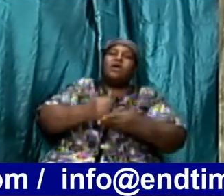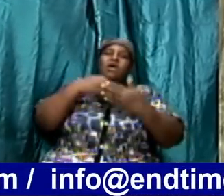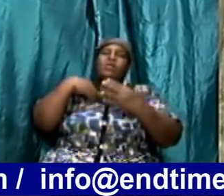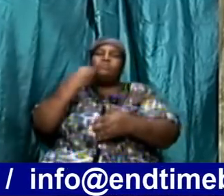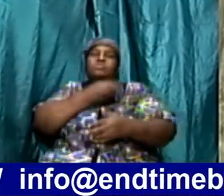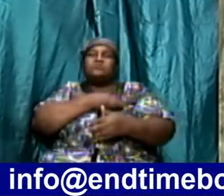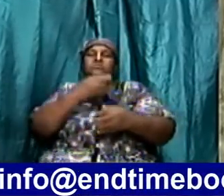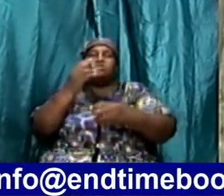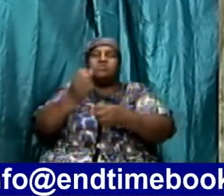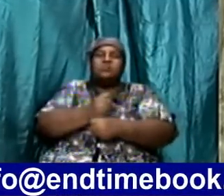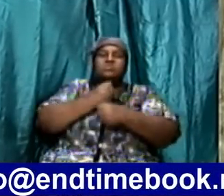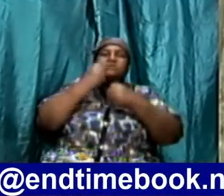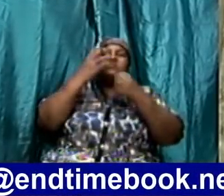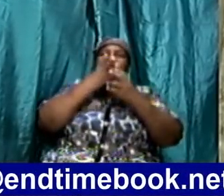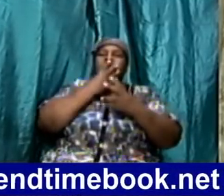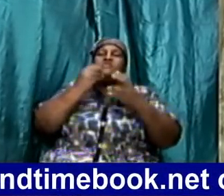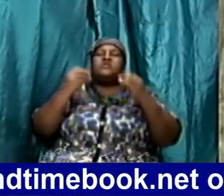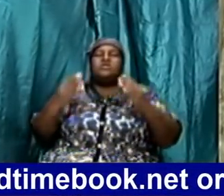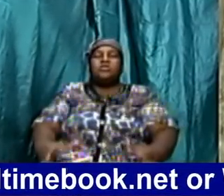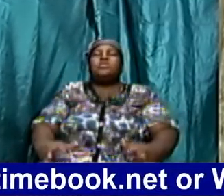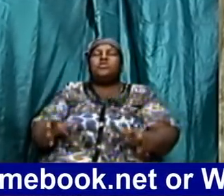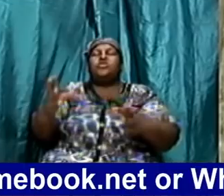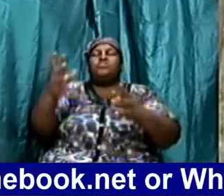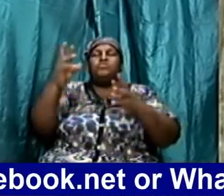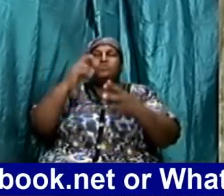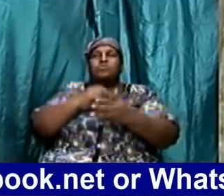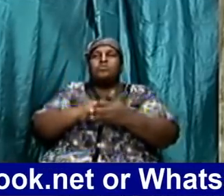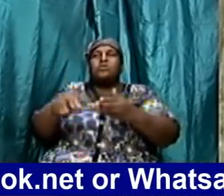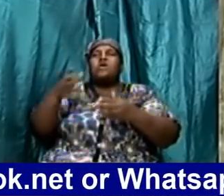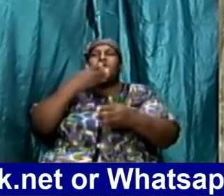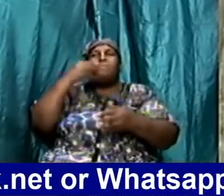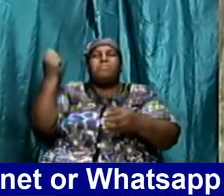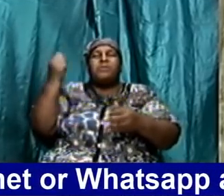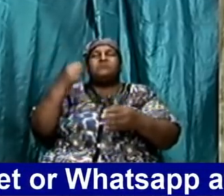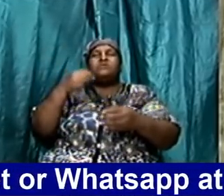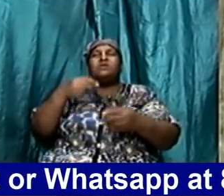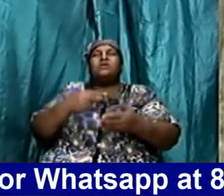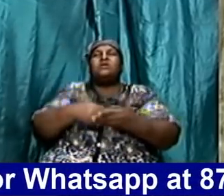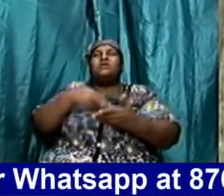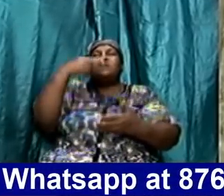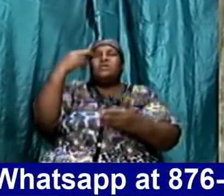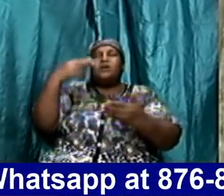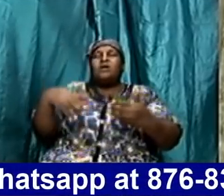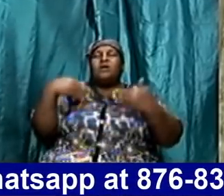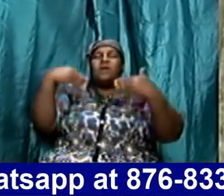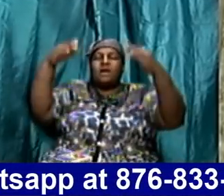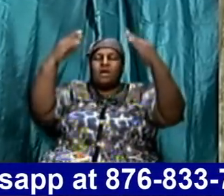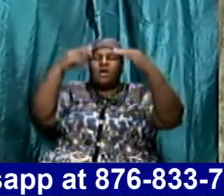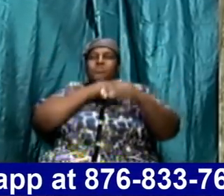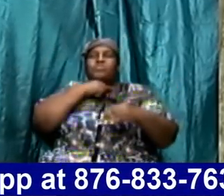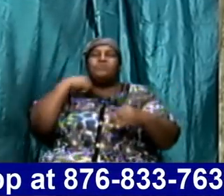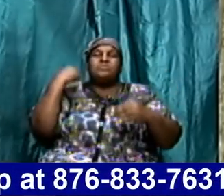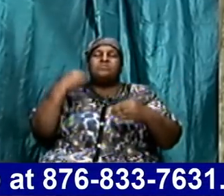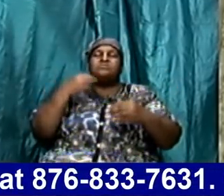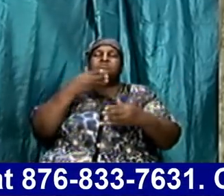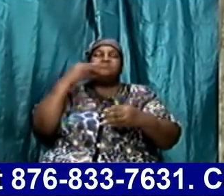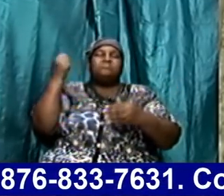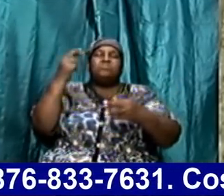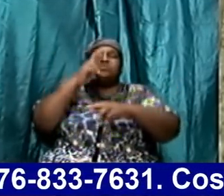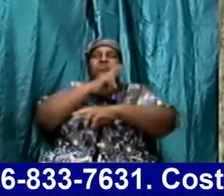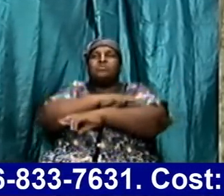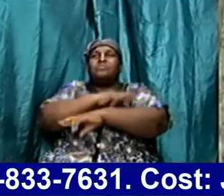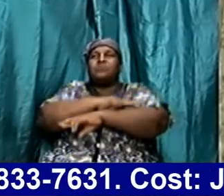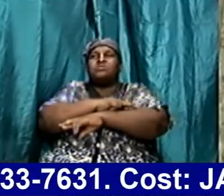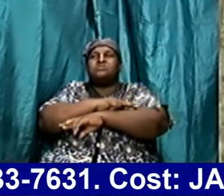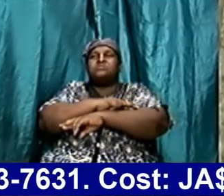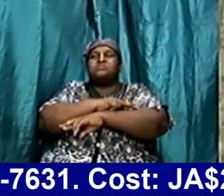take even the words of the Hebrew writer that we have a better covenant a better high priest a better Sabbath a better rest help